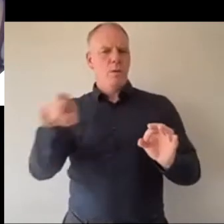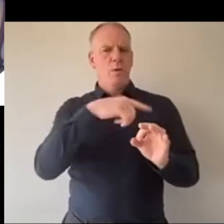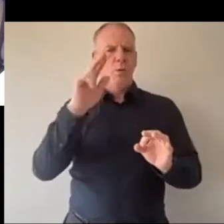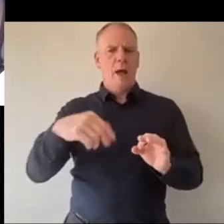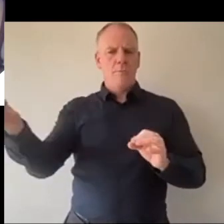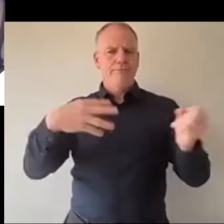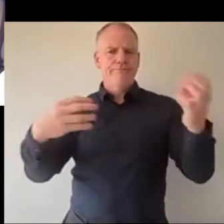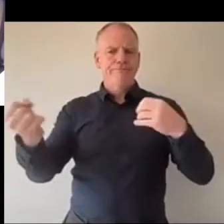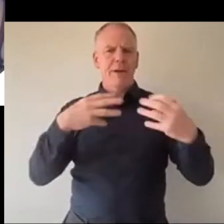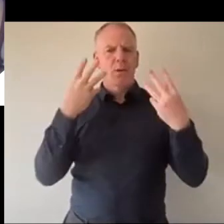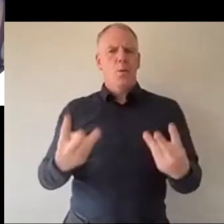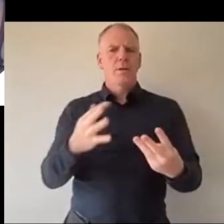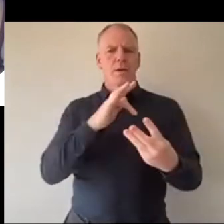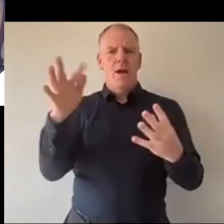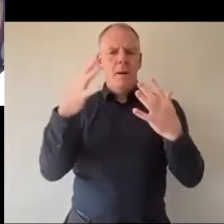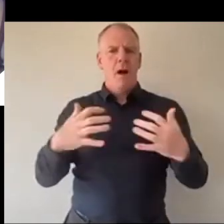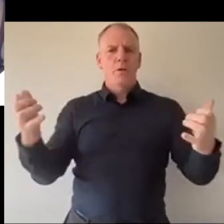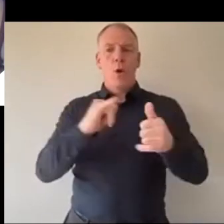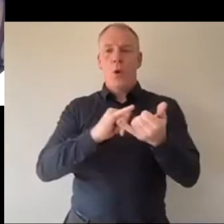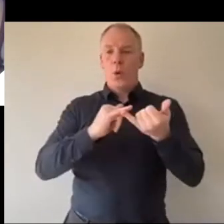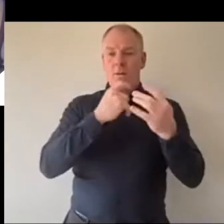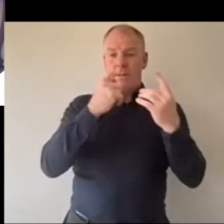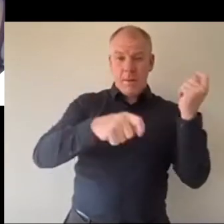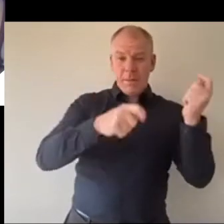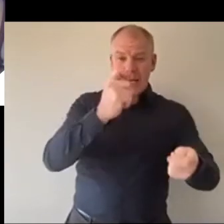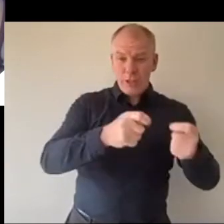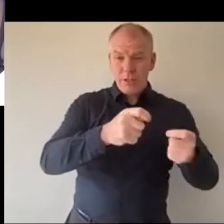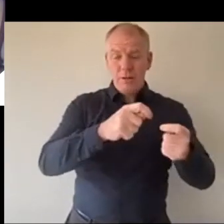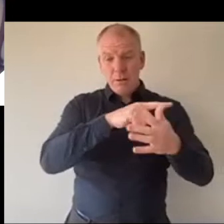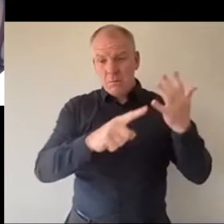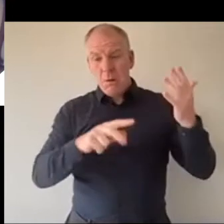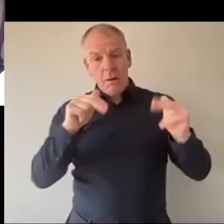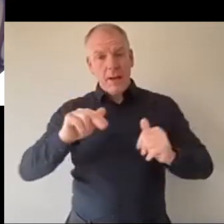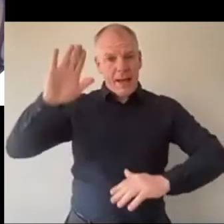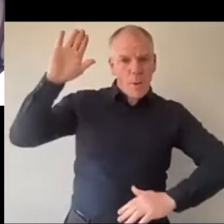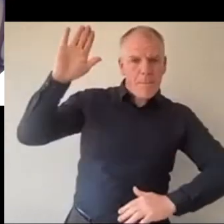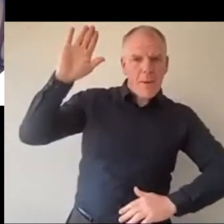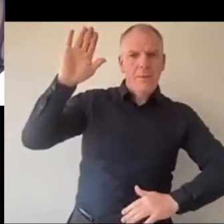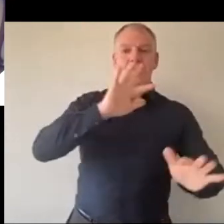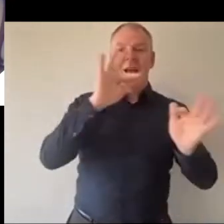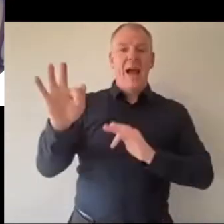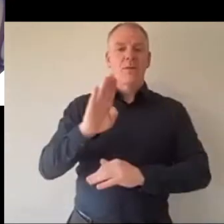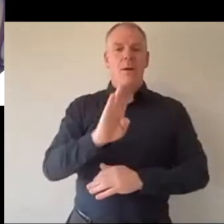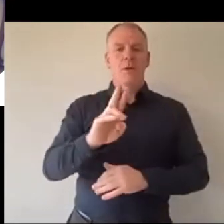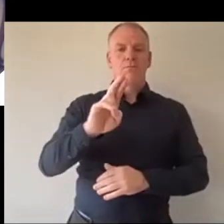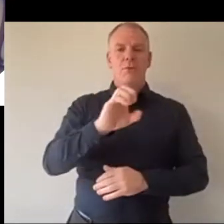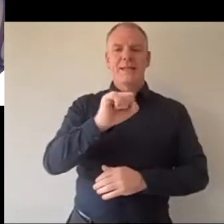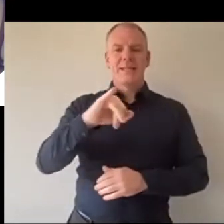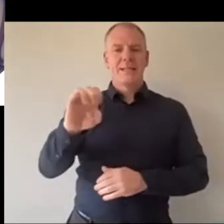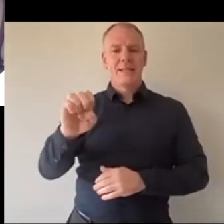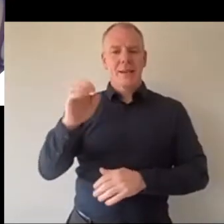audience or from the nominees, anyone at all, put up your hand after that section